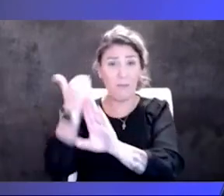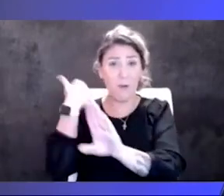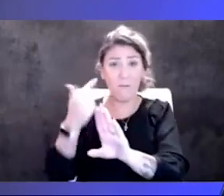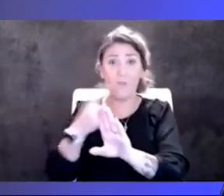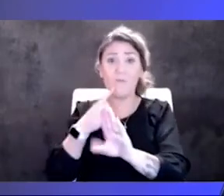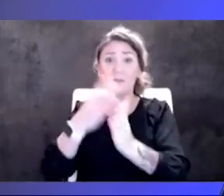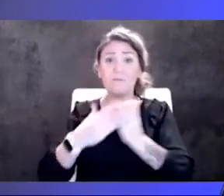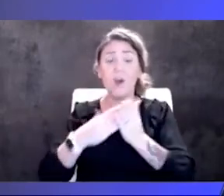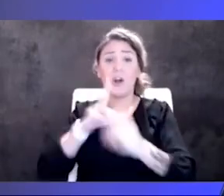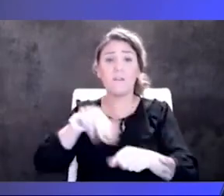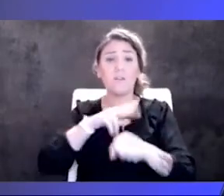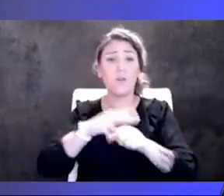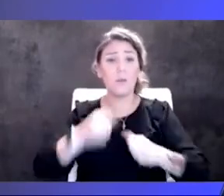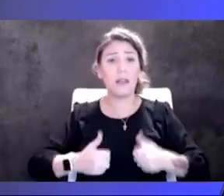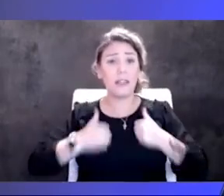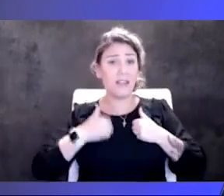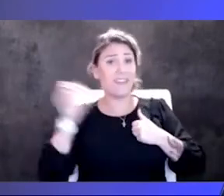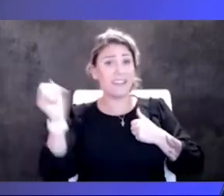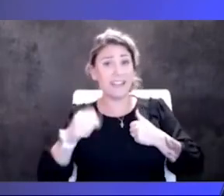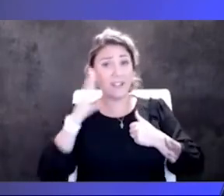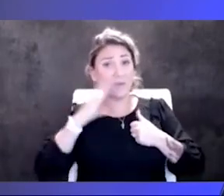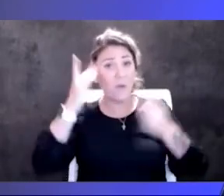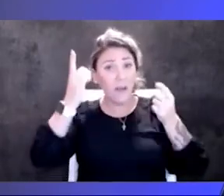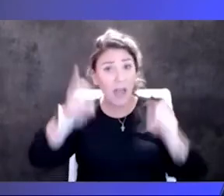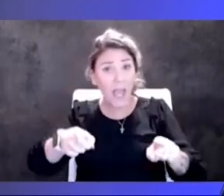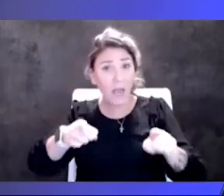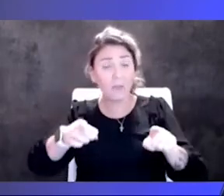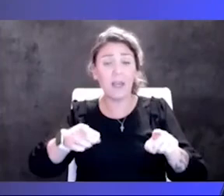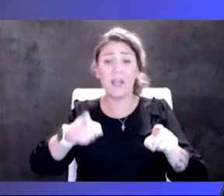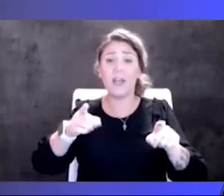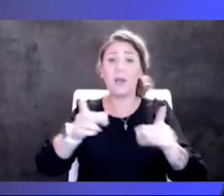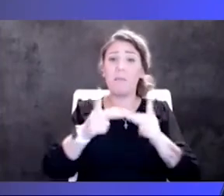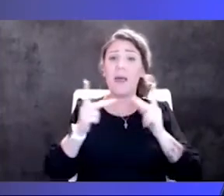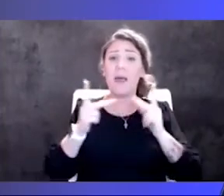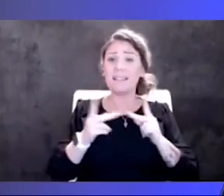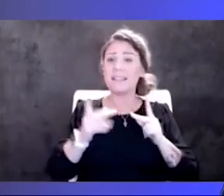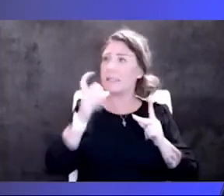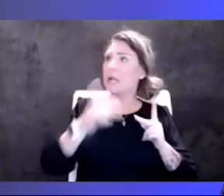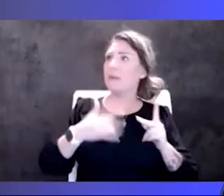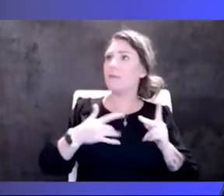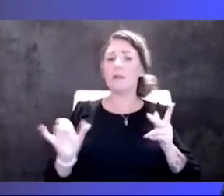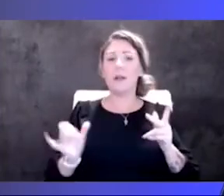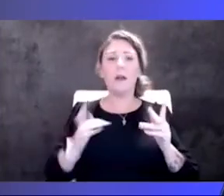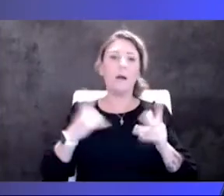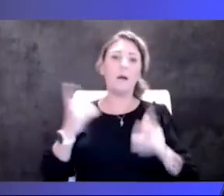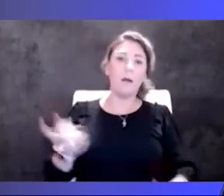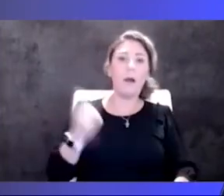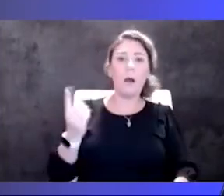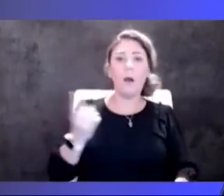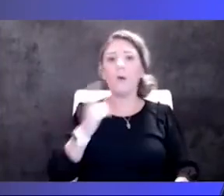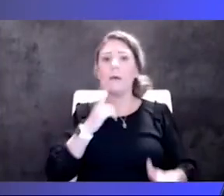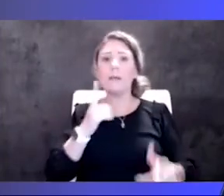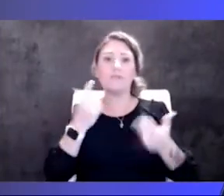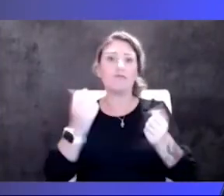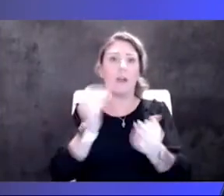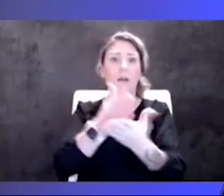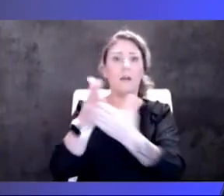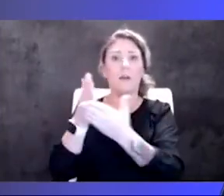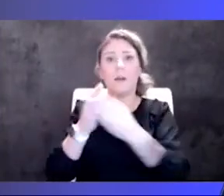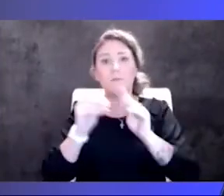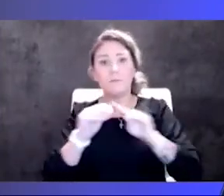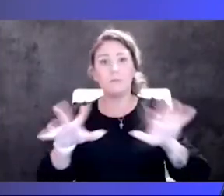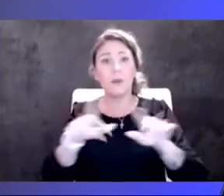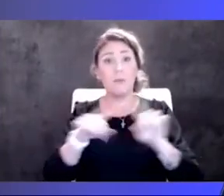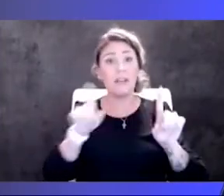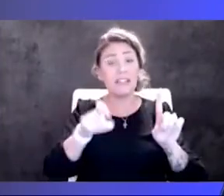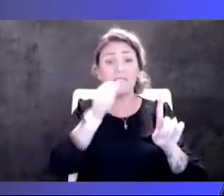I yes, I think that will happen where we will get to a place where it doesn't feel like we're always putting out fires. But we have to get through this holiday